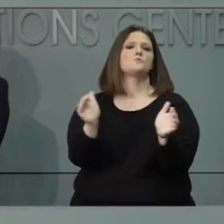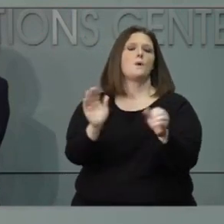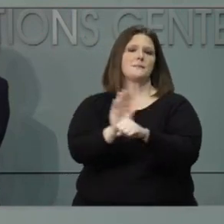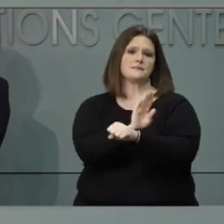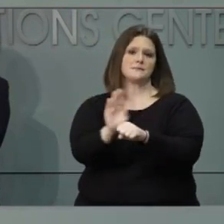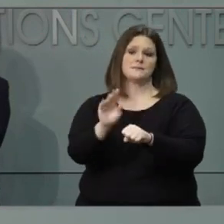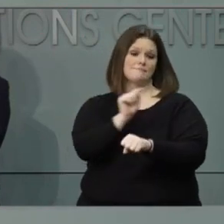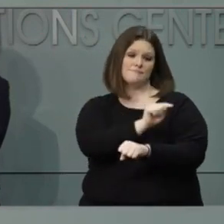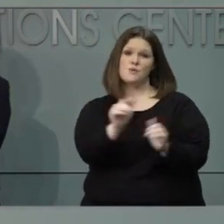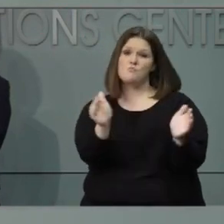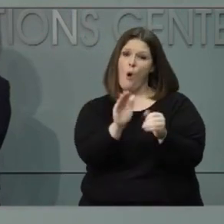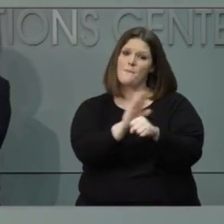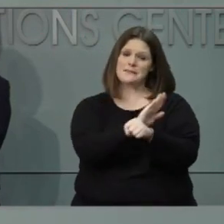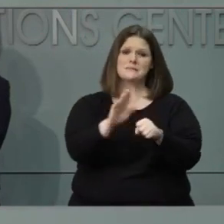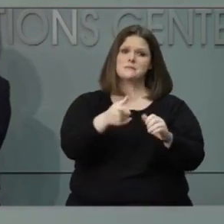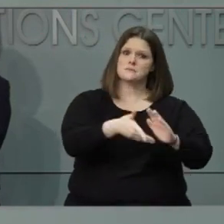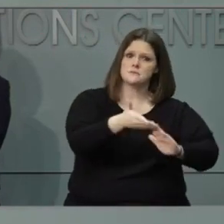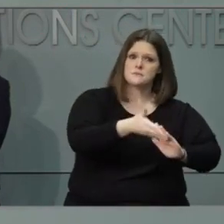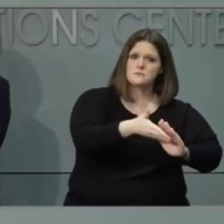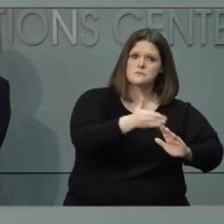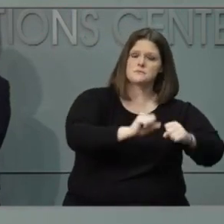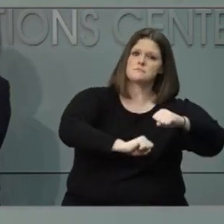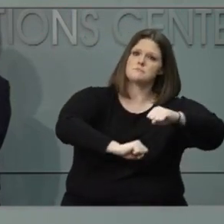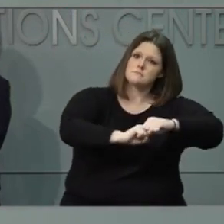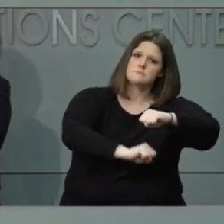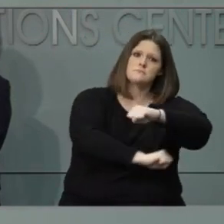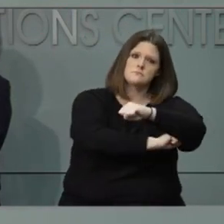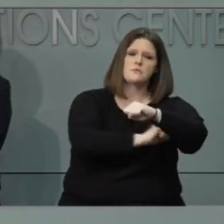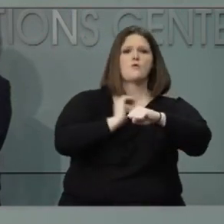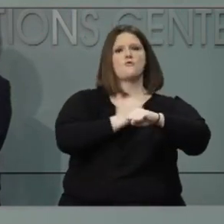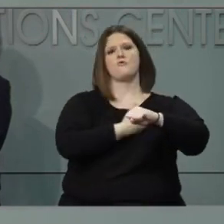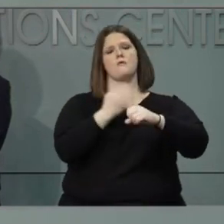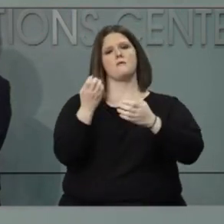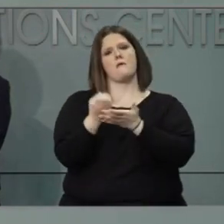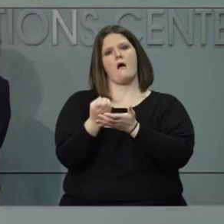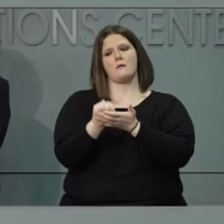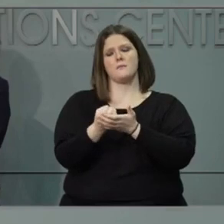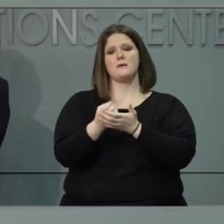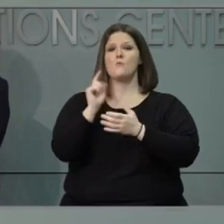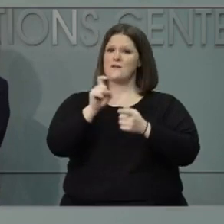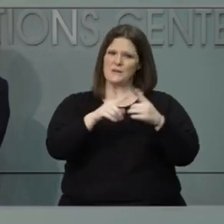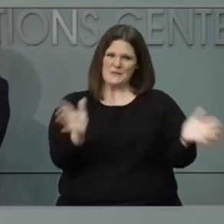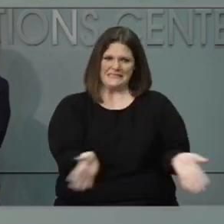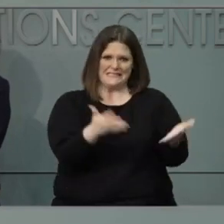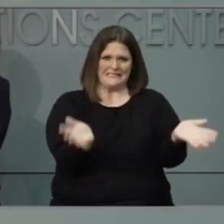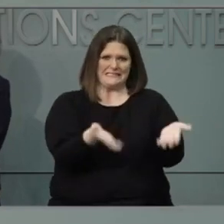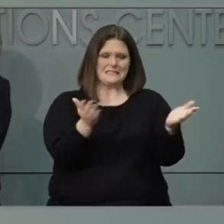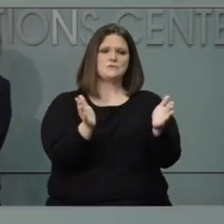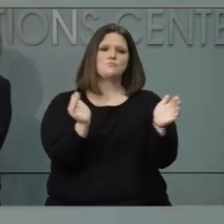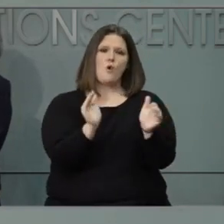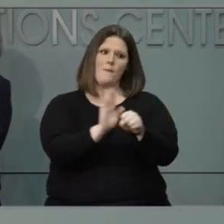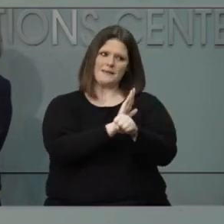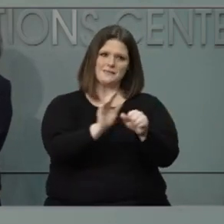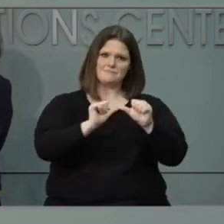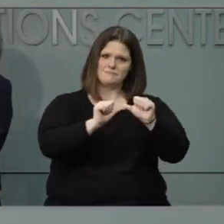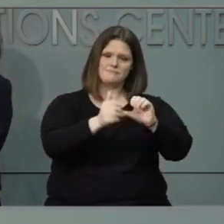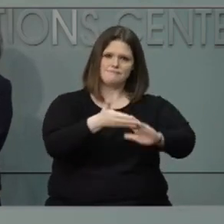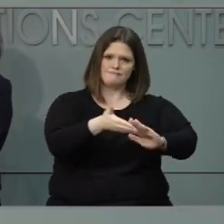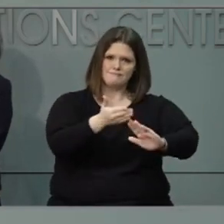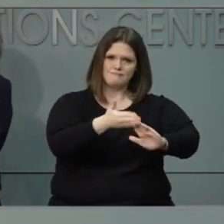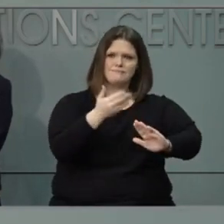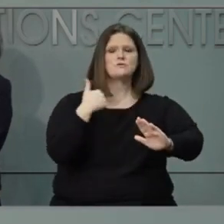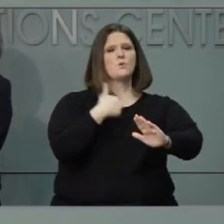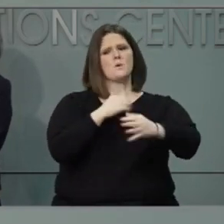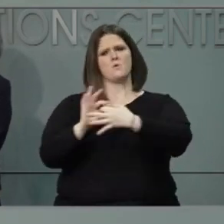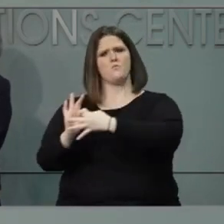need to continue to help them. And one of the very best ways to do it is slow the spread of this virus, and we're going to keep working with them to get that